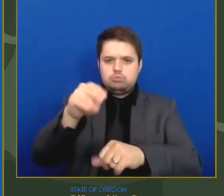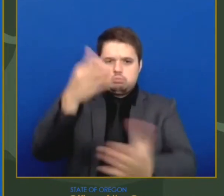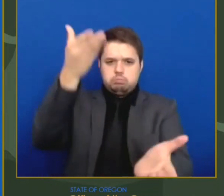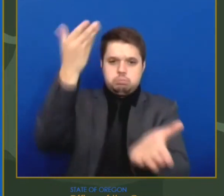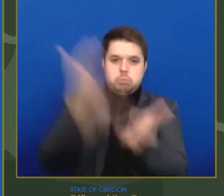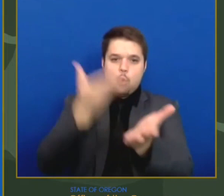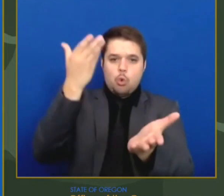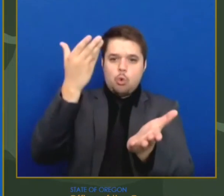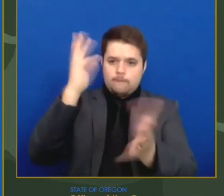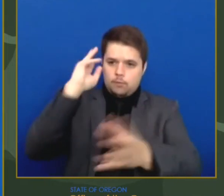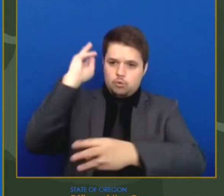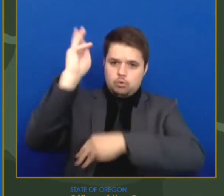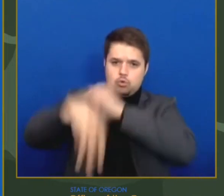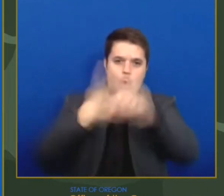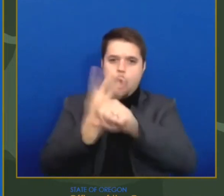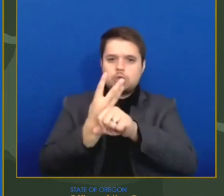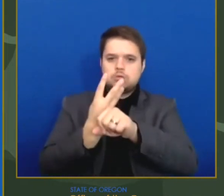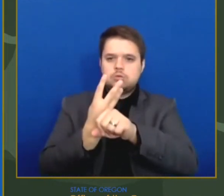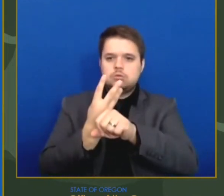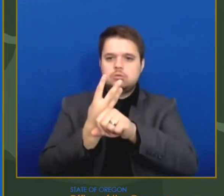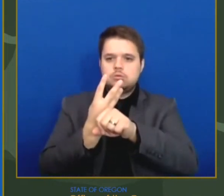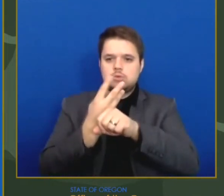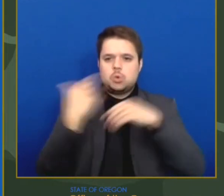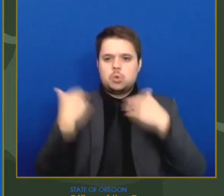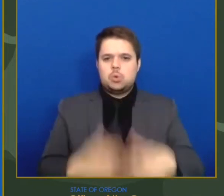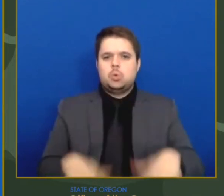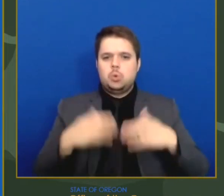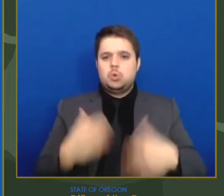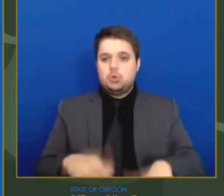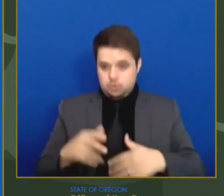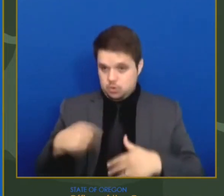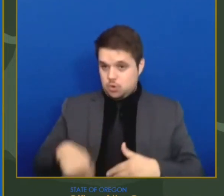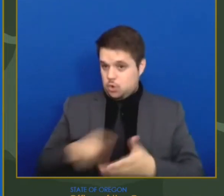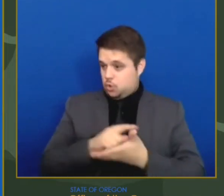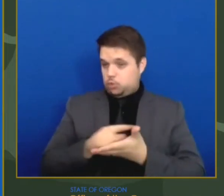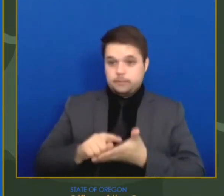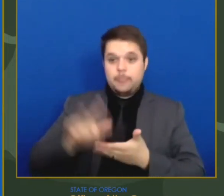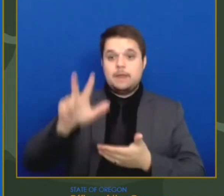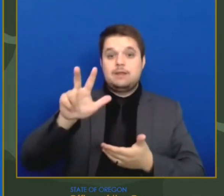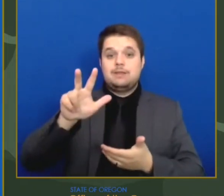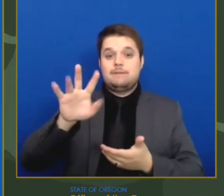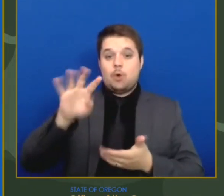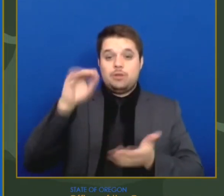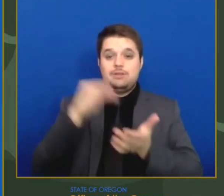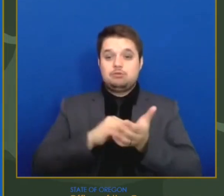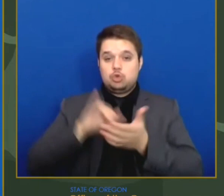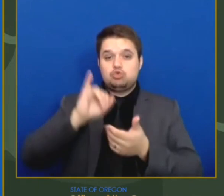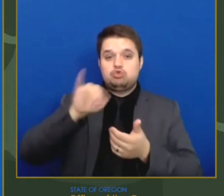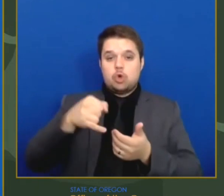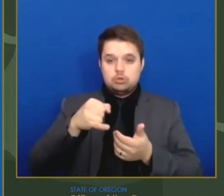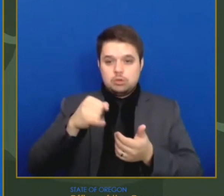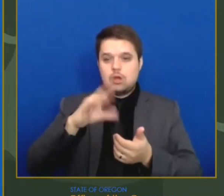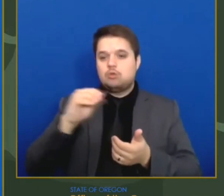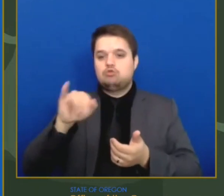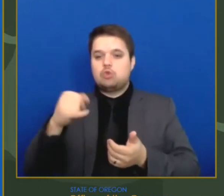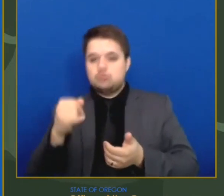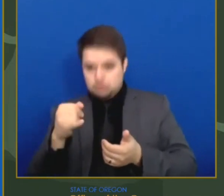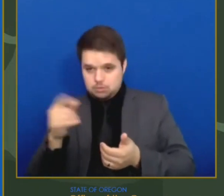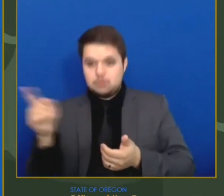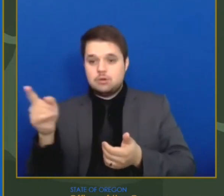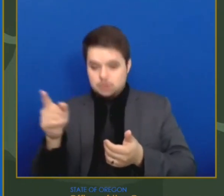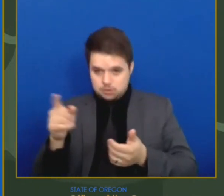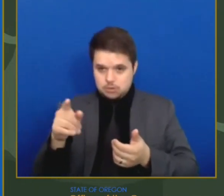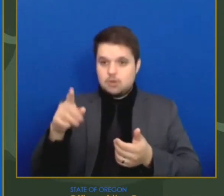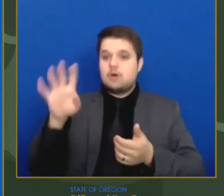34,000 doses of the Johnson & Johnson vaccine and will receive 4,800 more next week. To date, vaccinators have administered